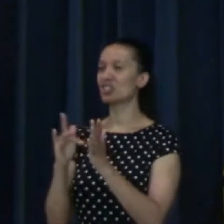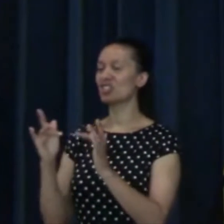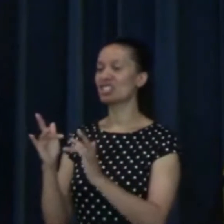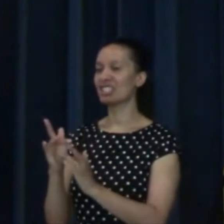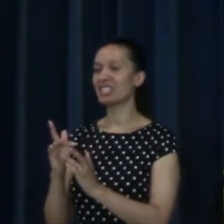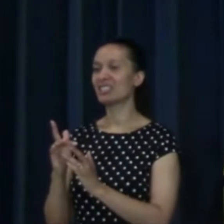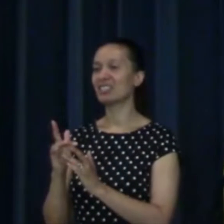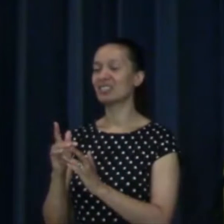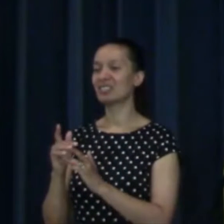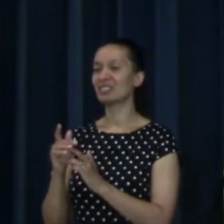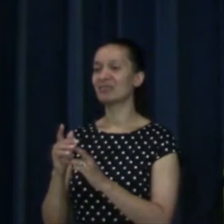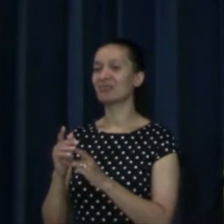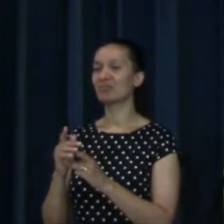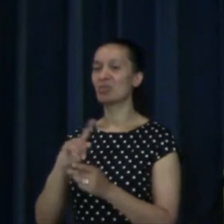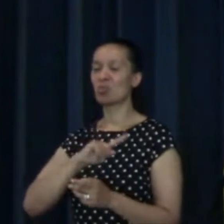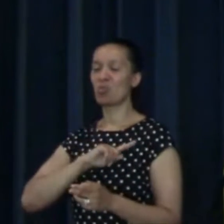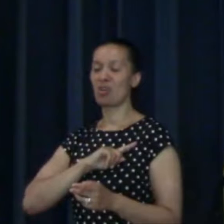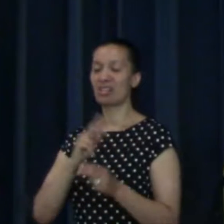die for us.